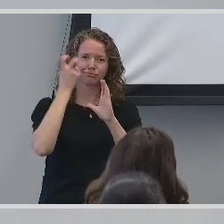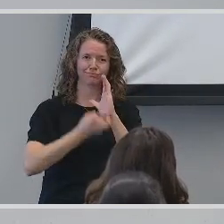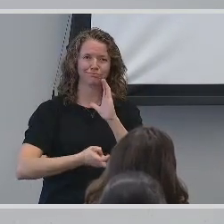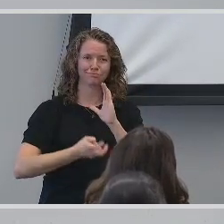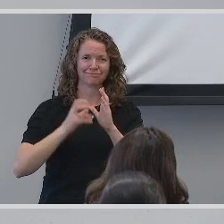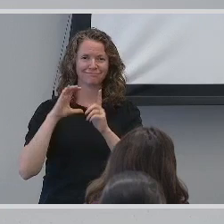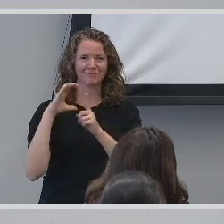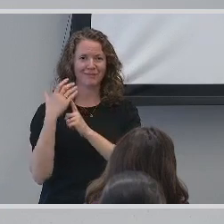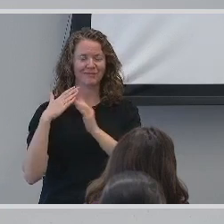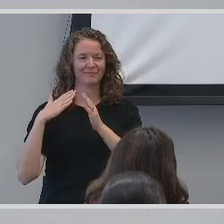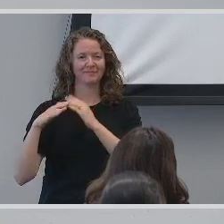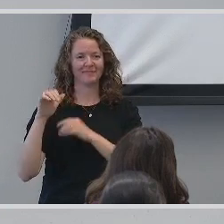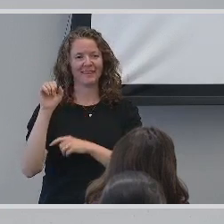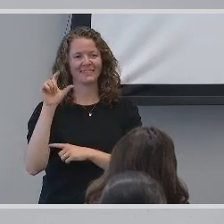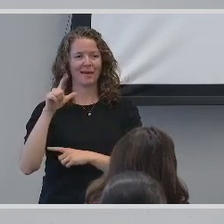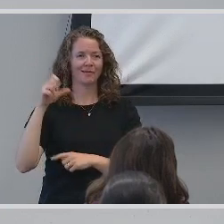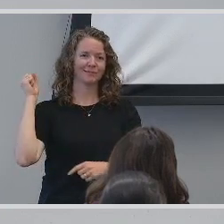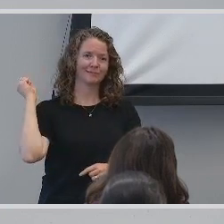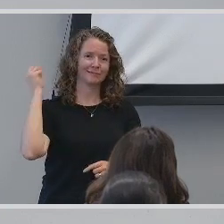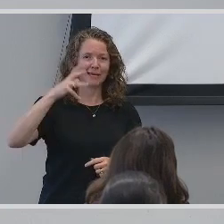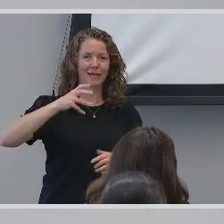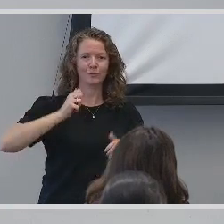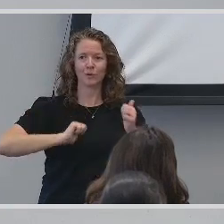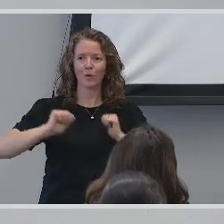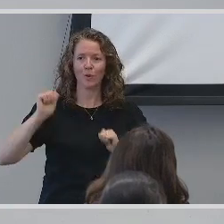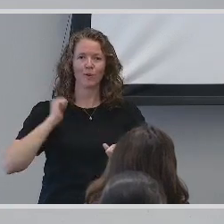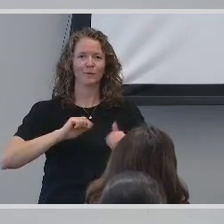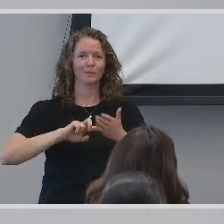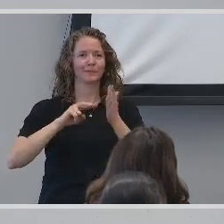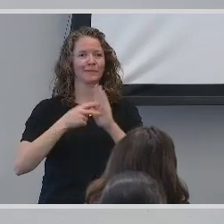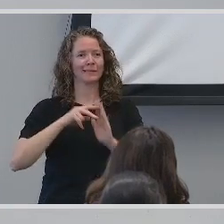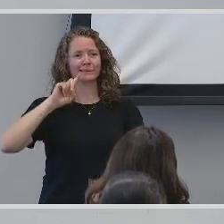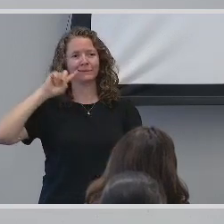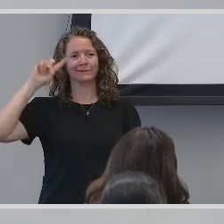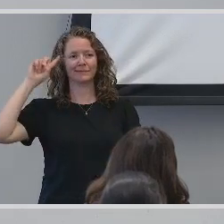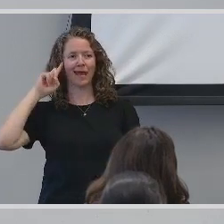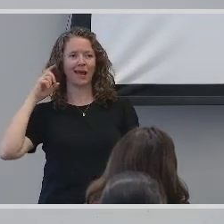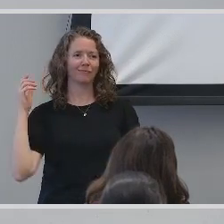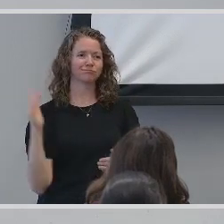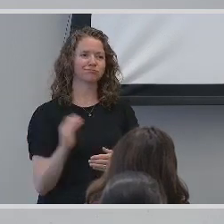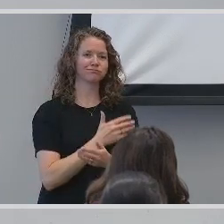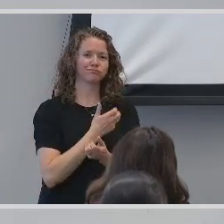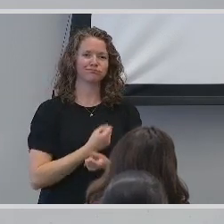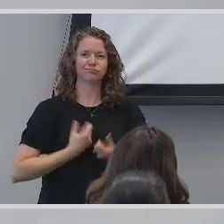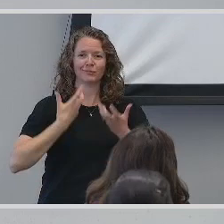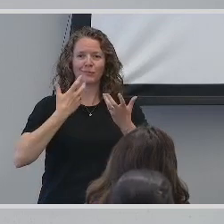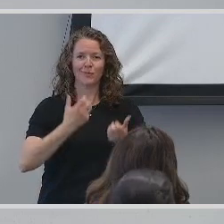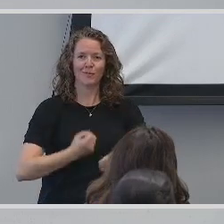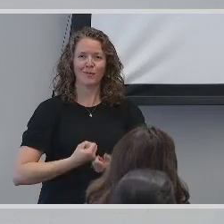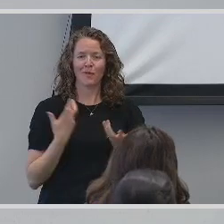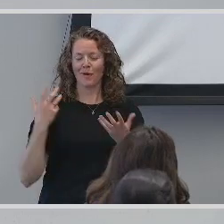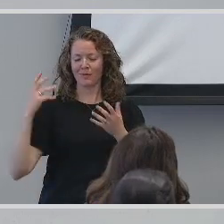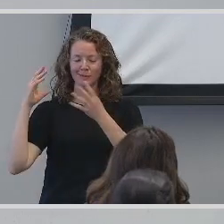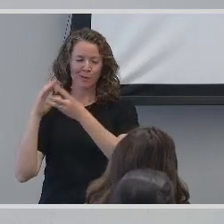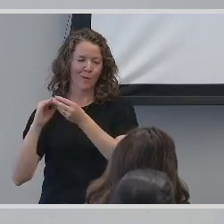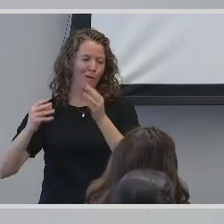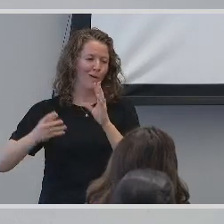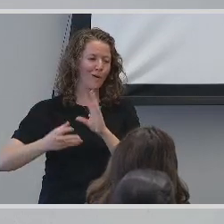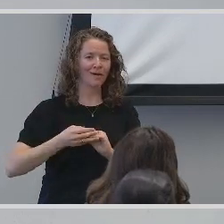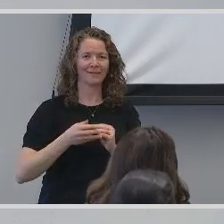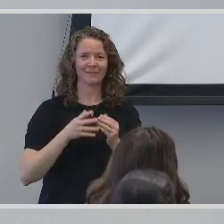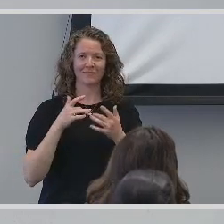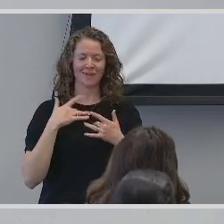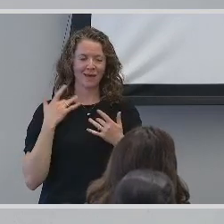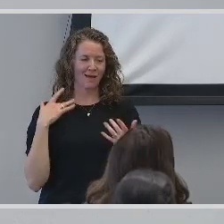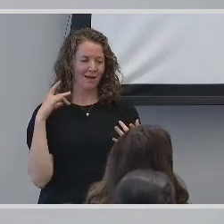ASL slam shows, where deaf individuals shared poems and sign stories, made me feel like I truly belonged again. They